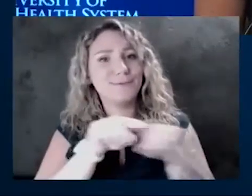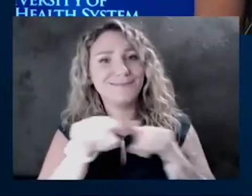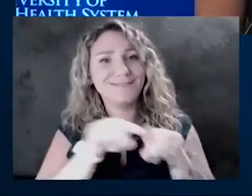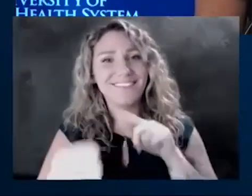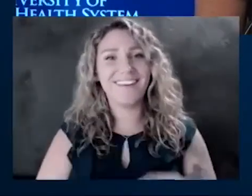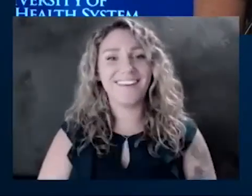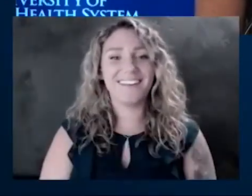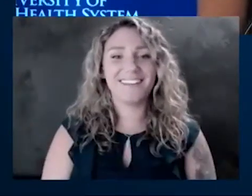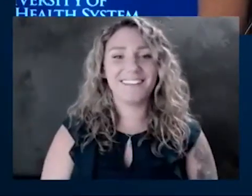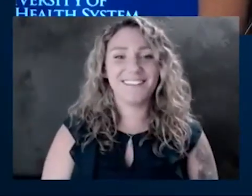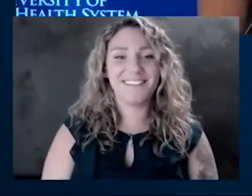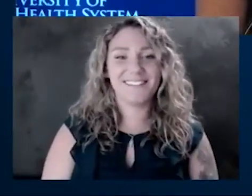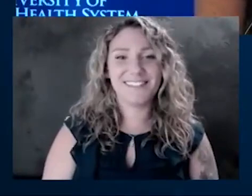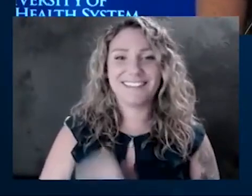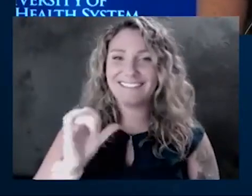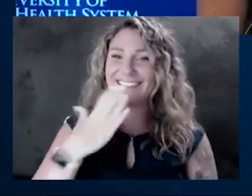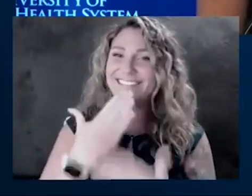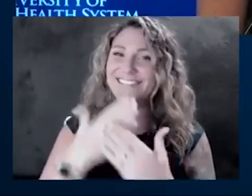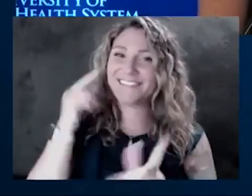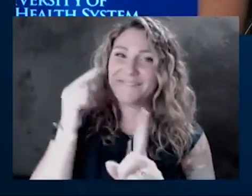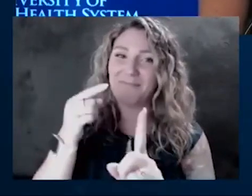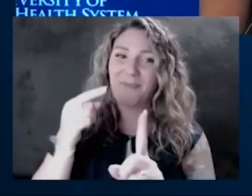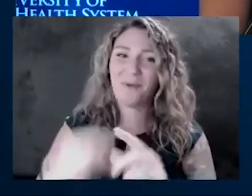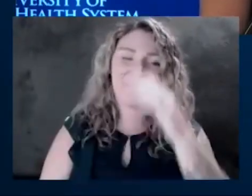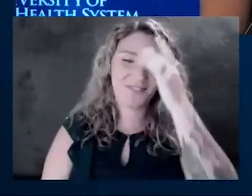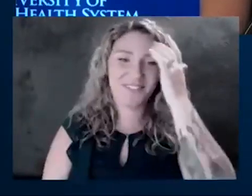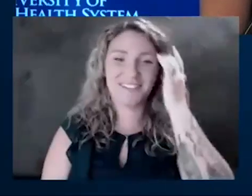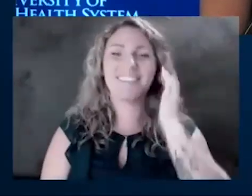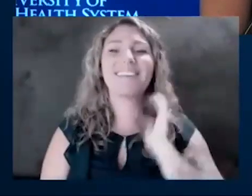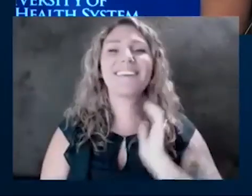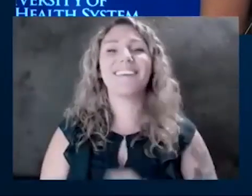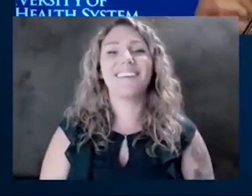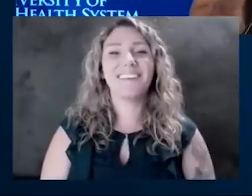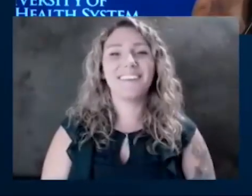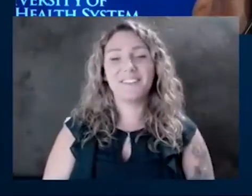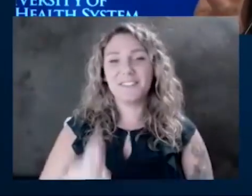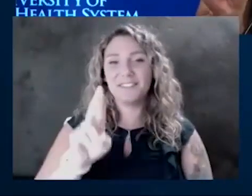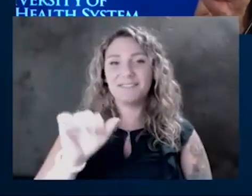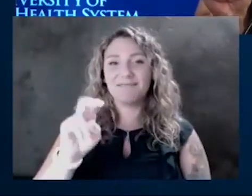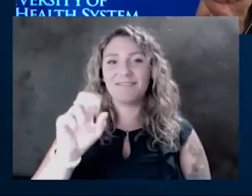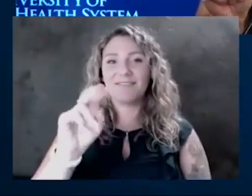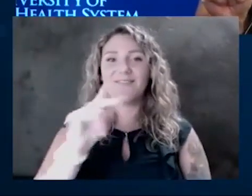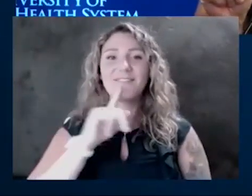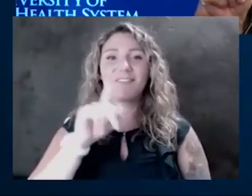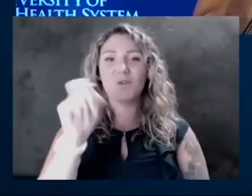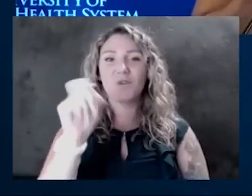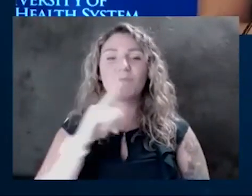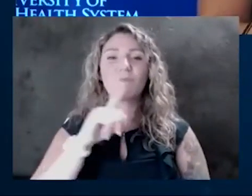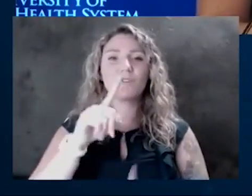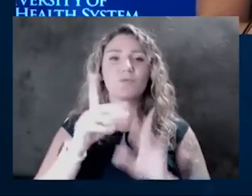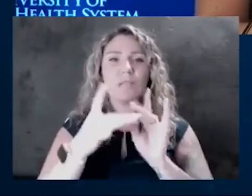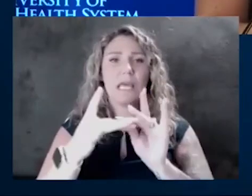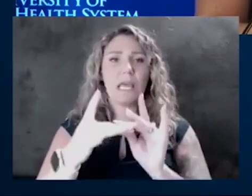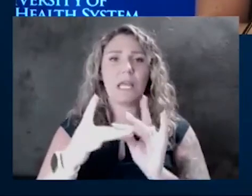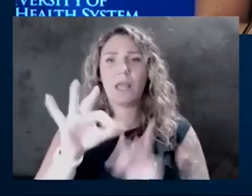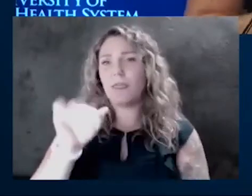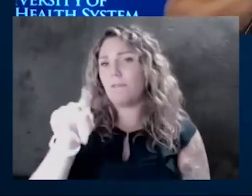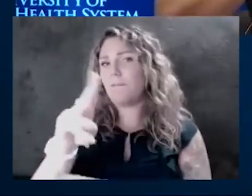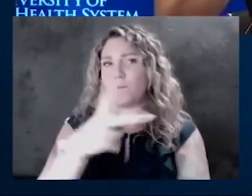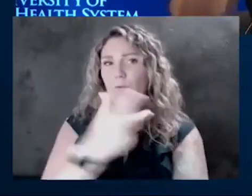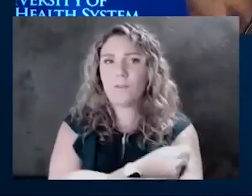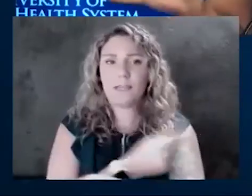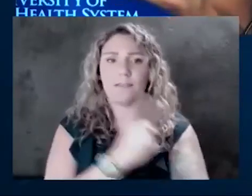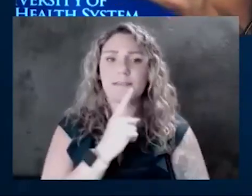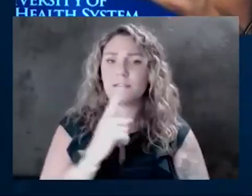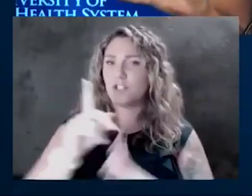really good point. That's a very good point. Ryan has a question about getting flu vaccines this year. Dr. Hawkinson, start us out with this because